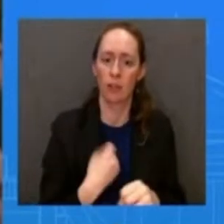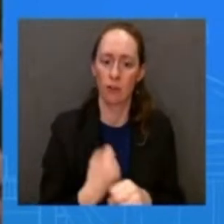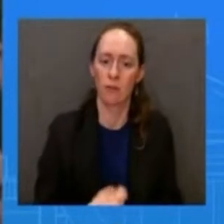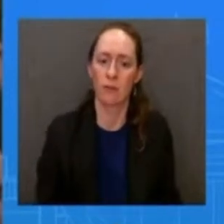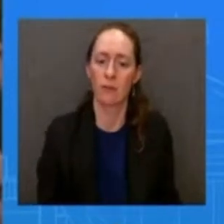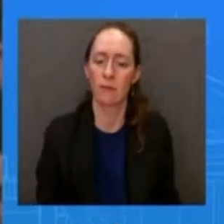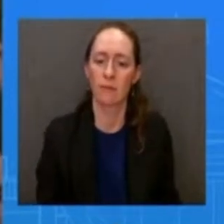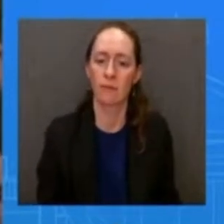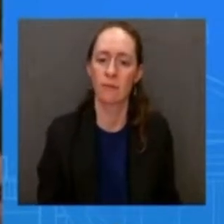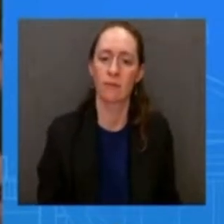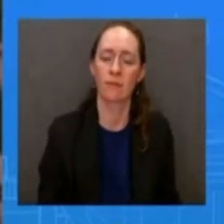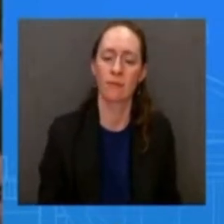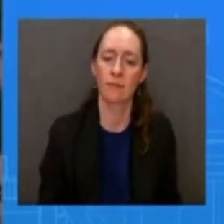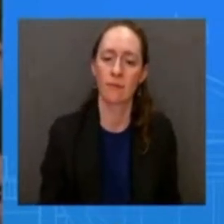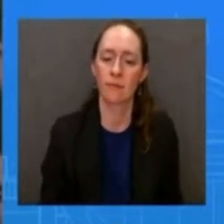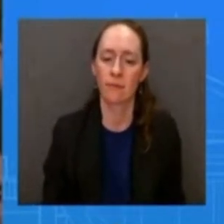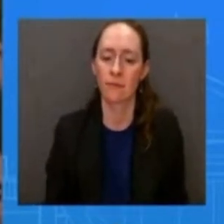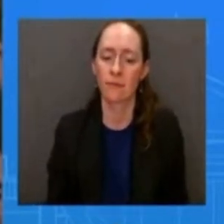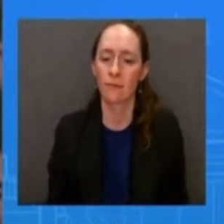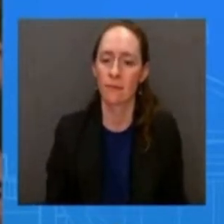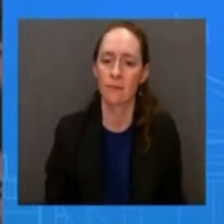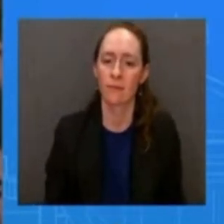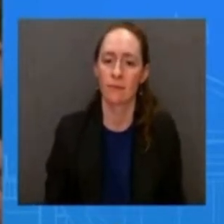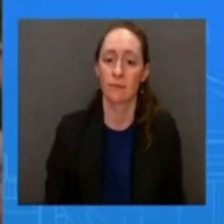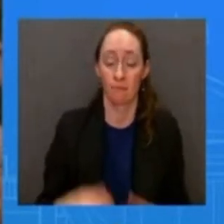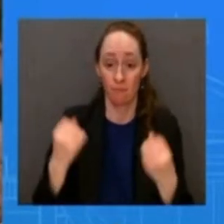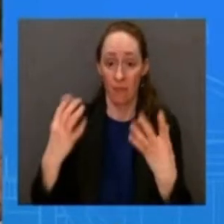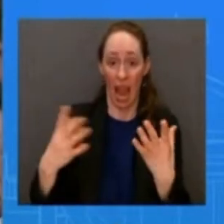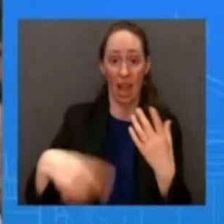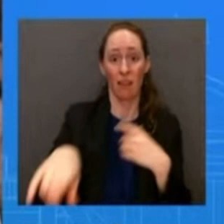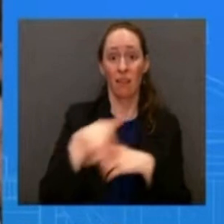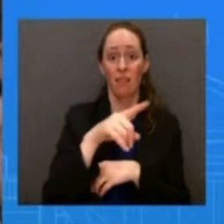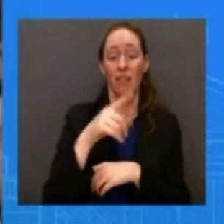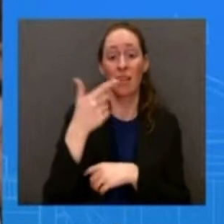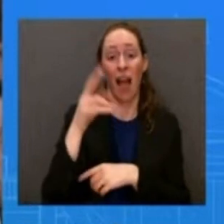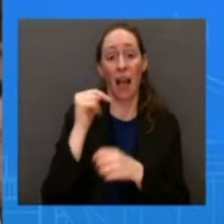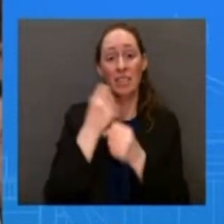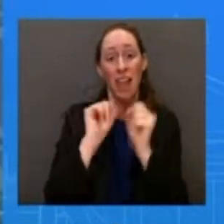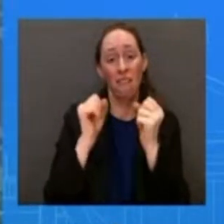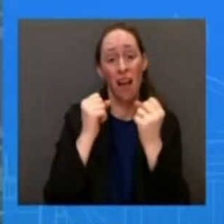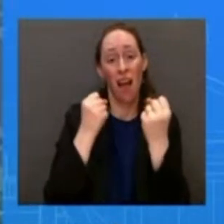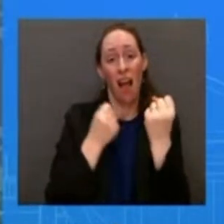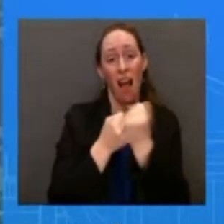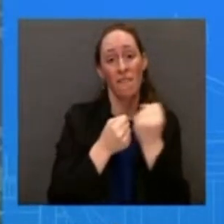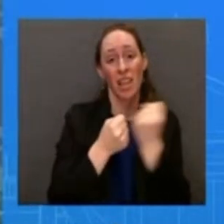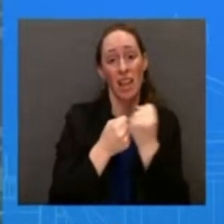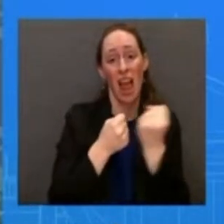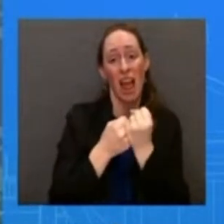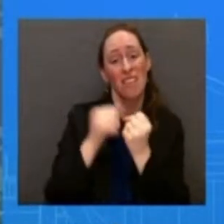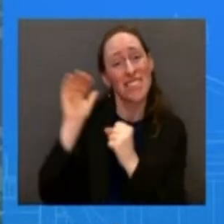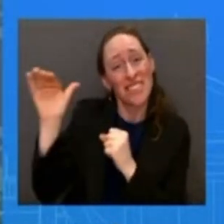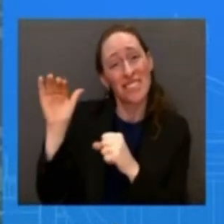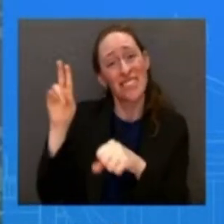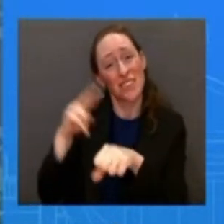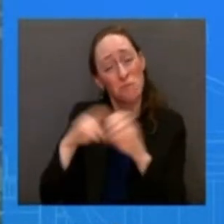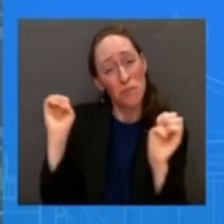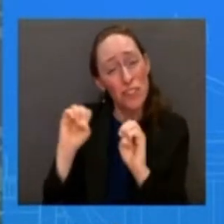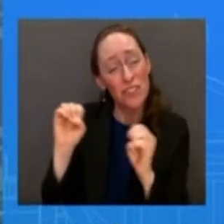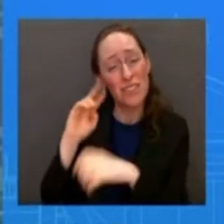safety advocates have been asking again for a national emergency to be declared is there any change there i don't have anything uh to update you on that